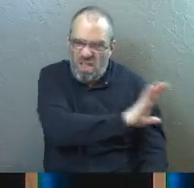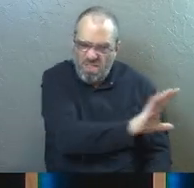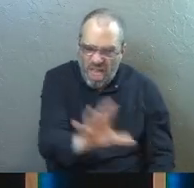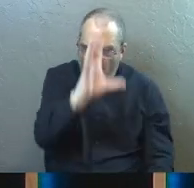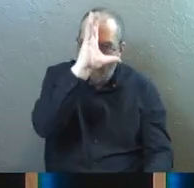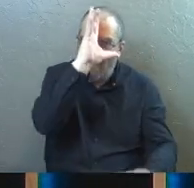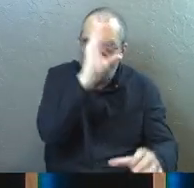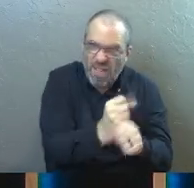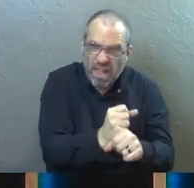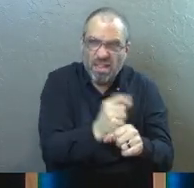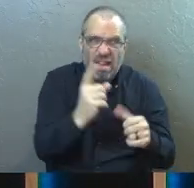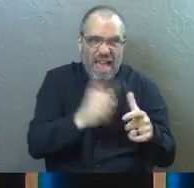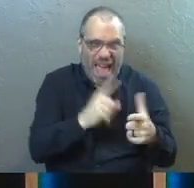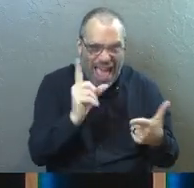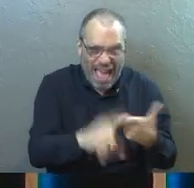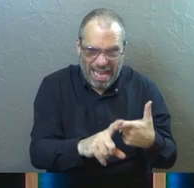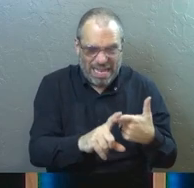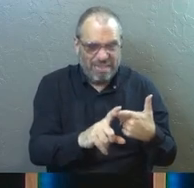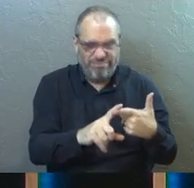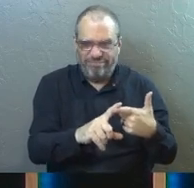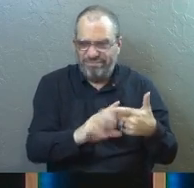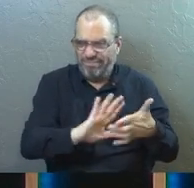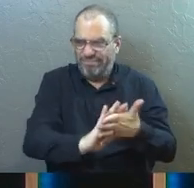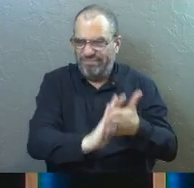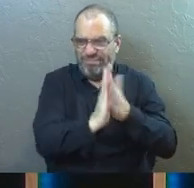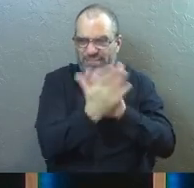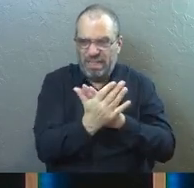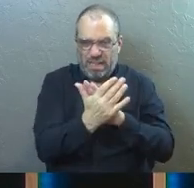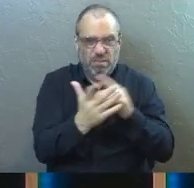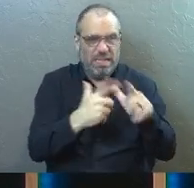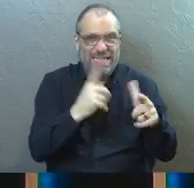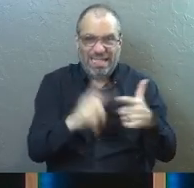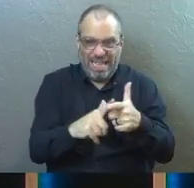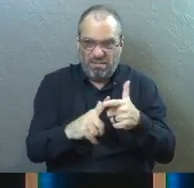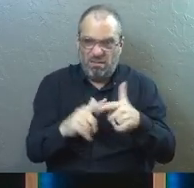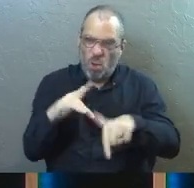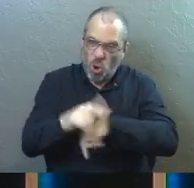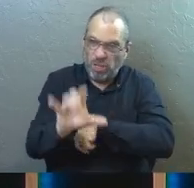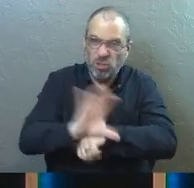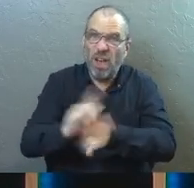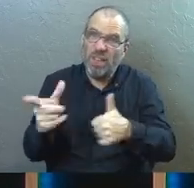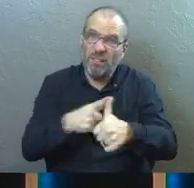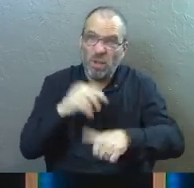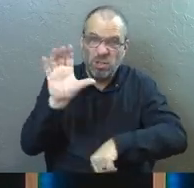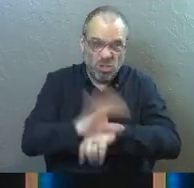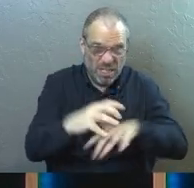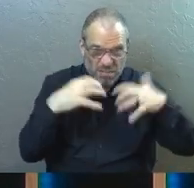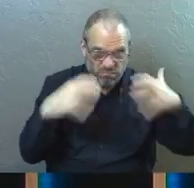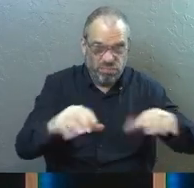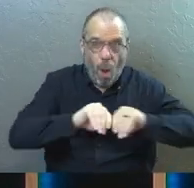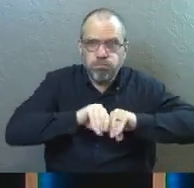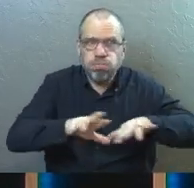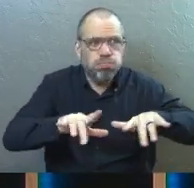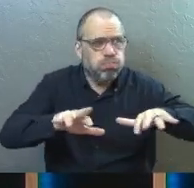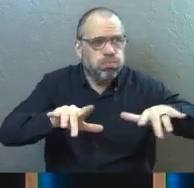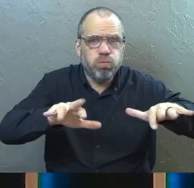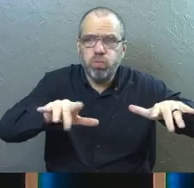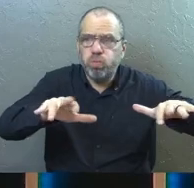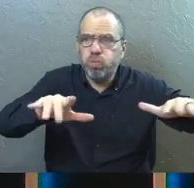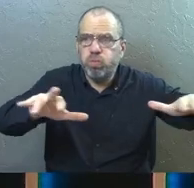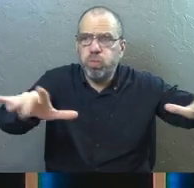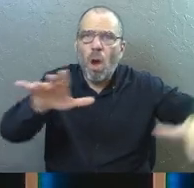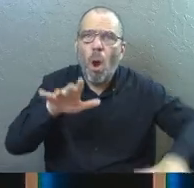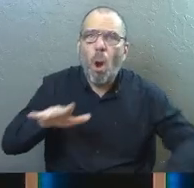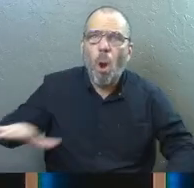their faith. And it drives it to the point that all of a sudden, the early church, that mega church, they scatter into the